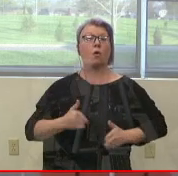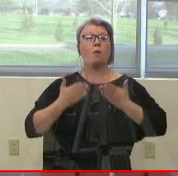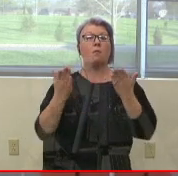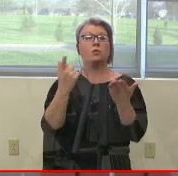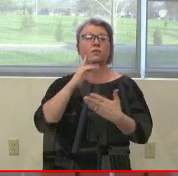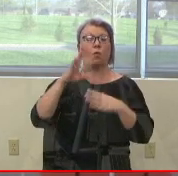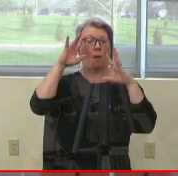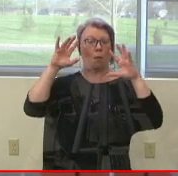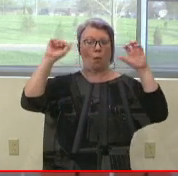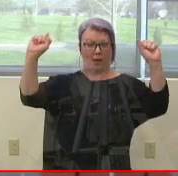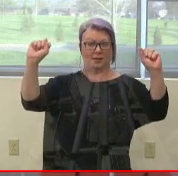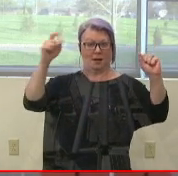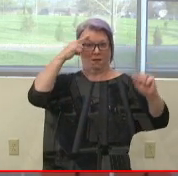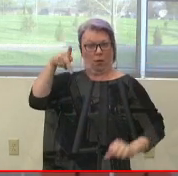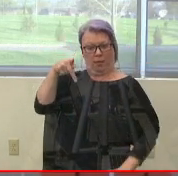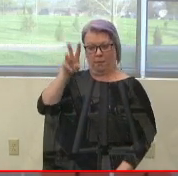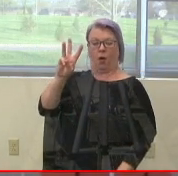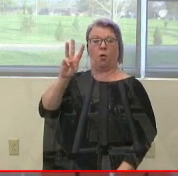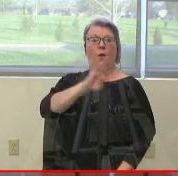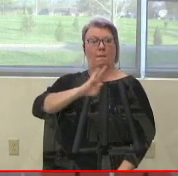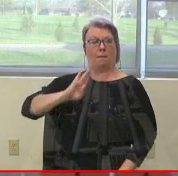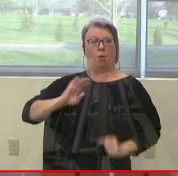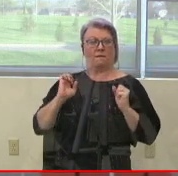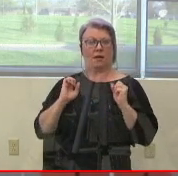president of the Parkway Board of Education.